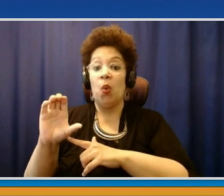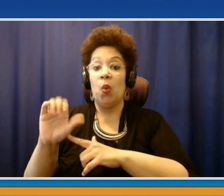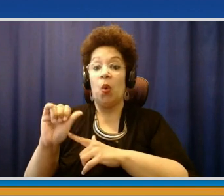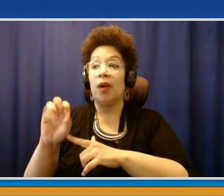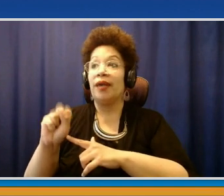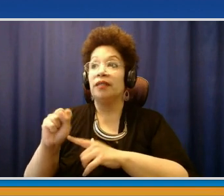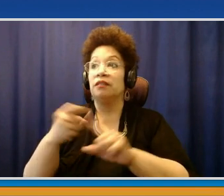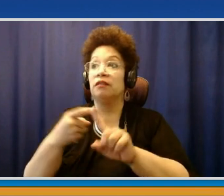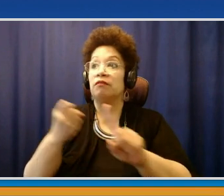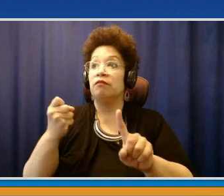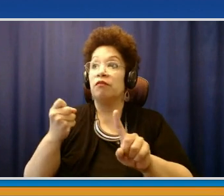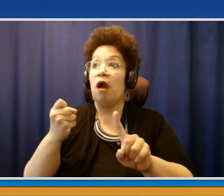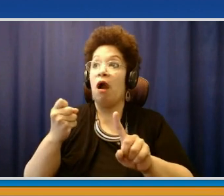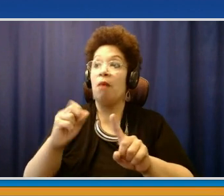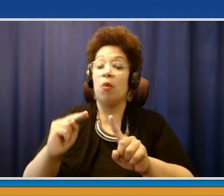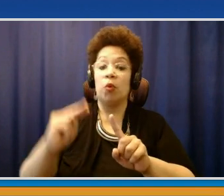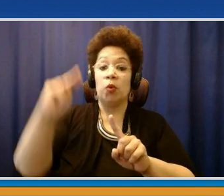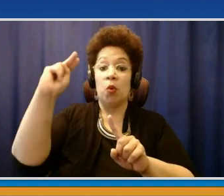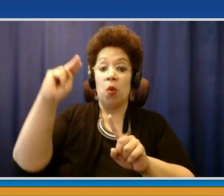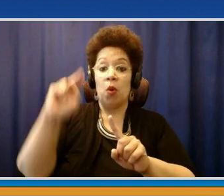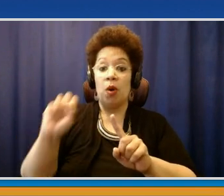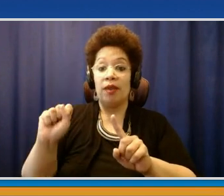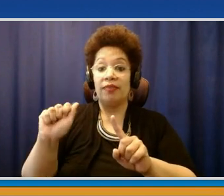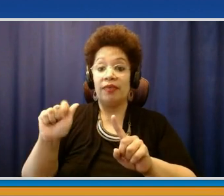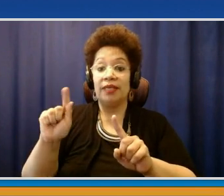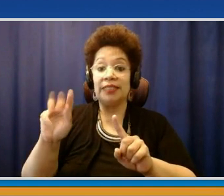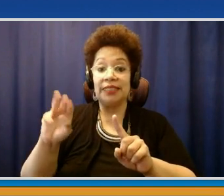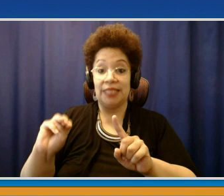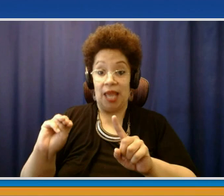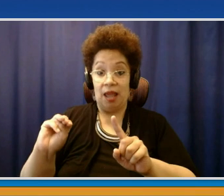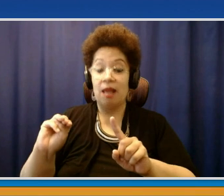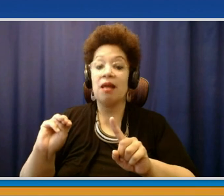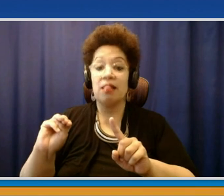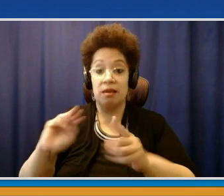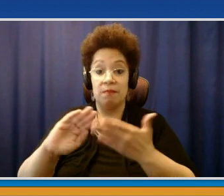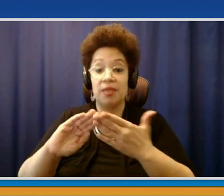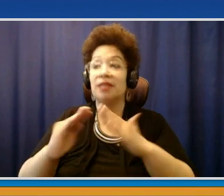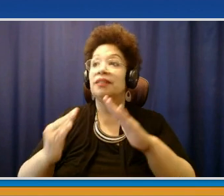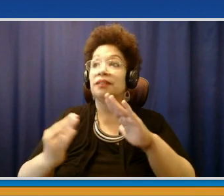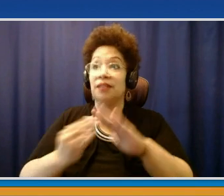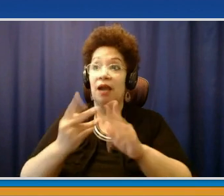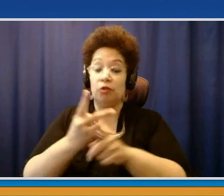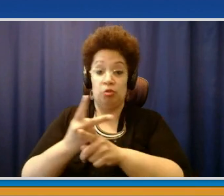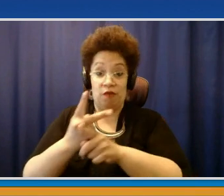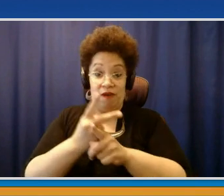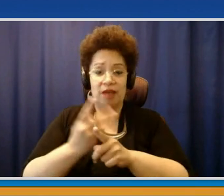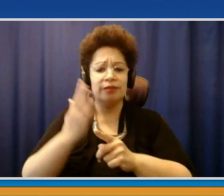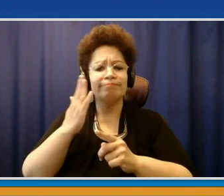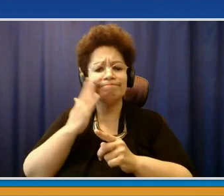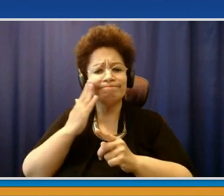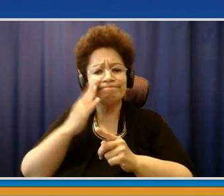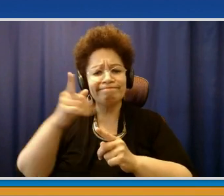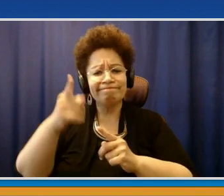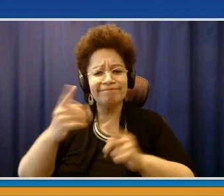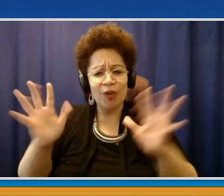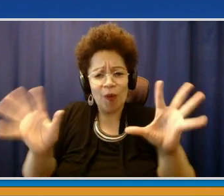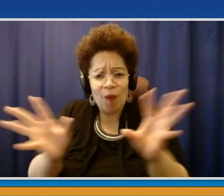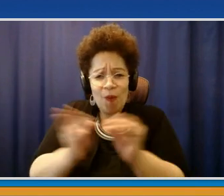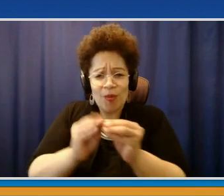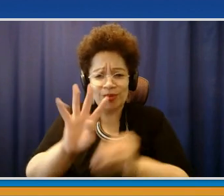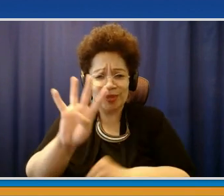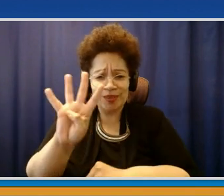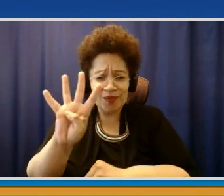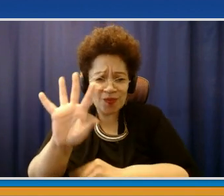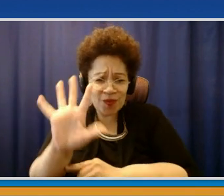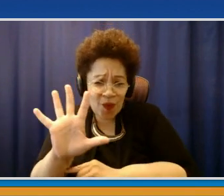Westchester County. Each one in their own right has their own particular issues and priorities and the things that make them unique from the other communities, and we'd like